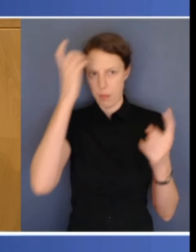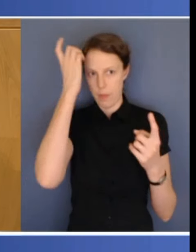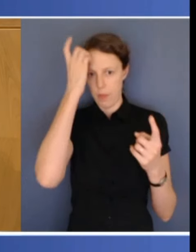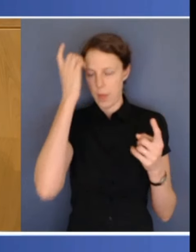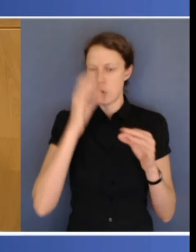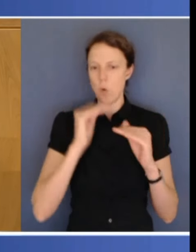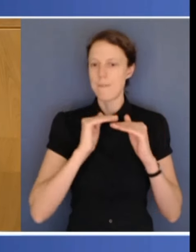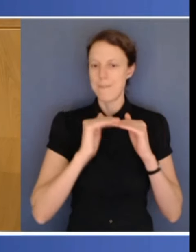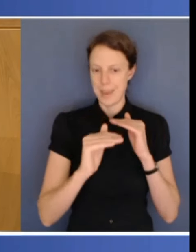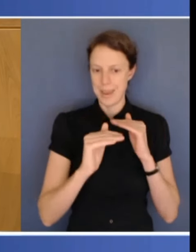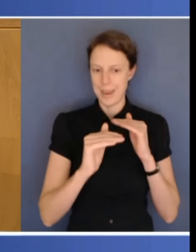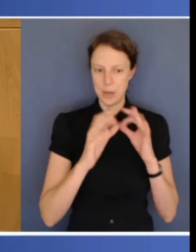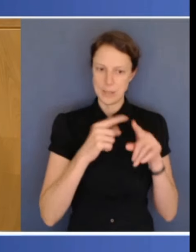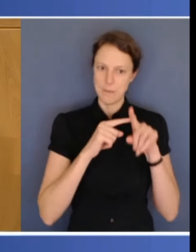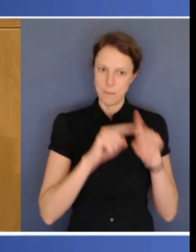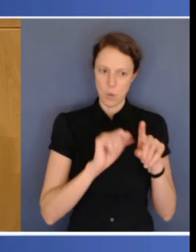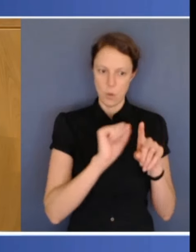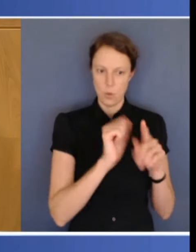released today. Yep.